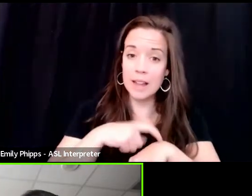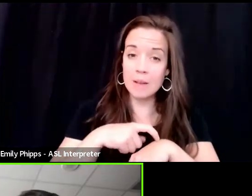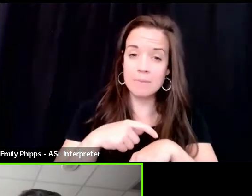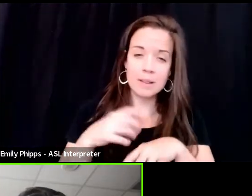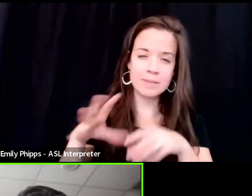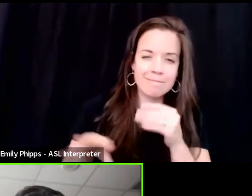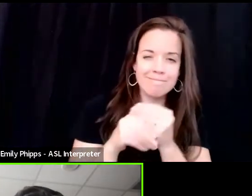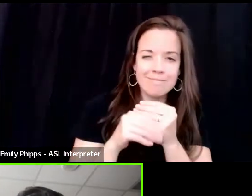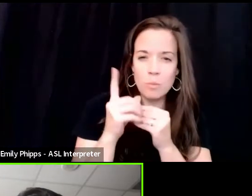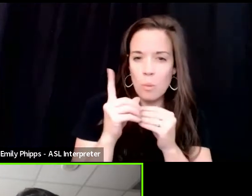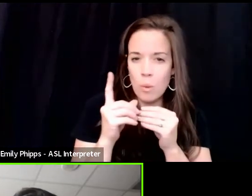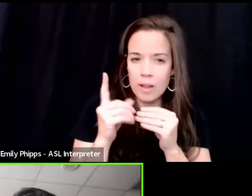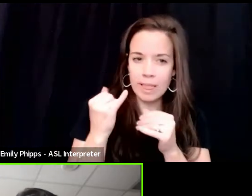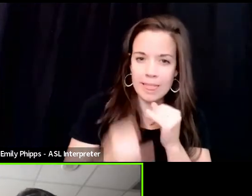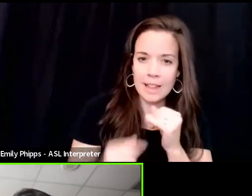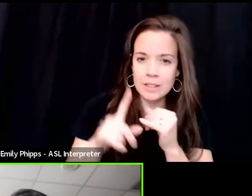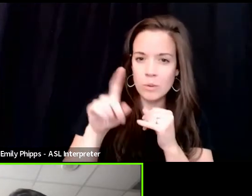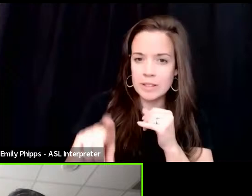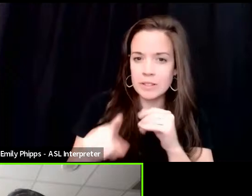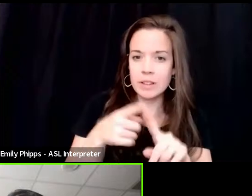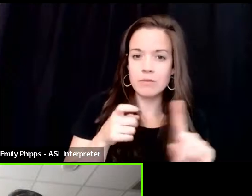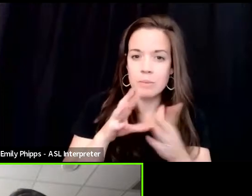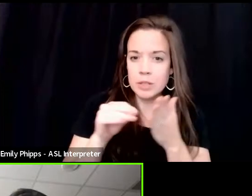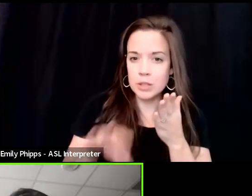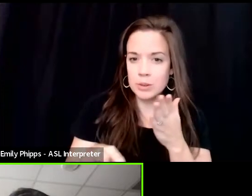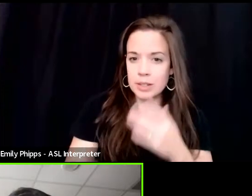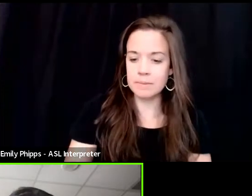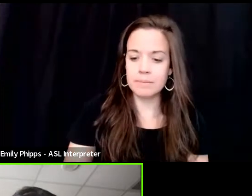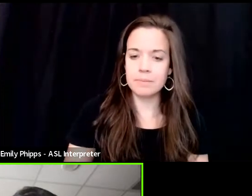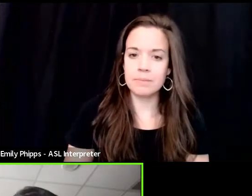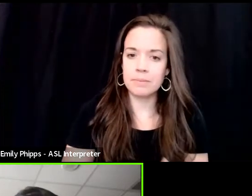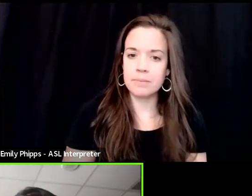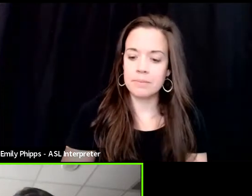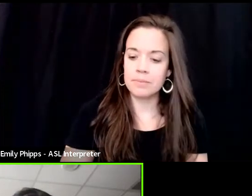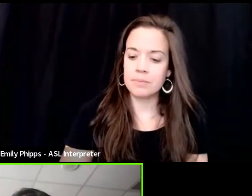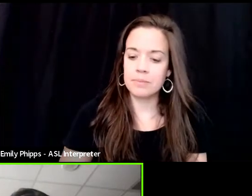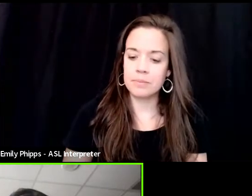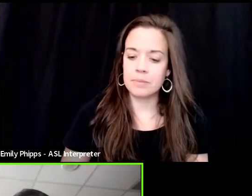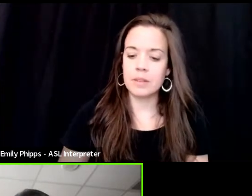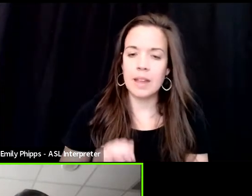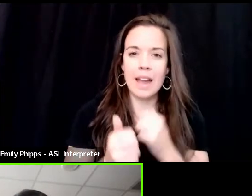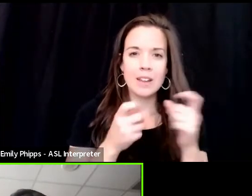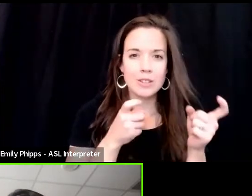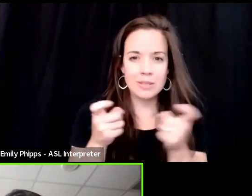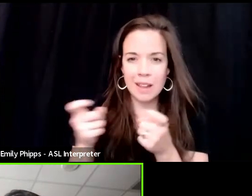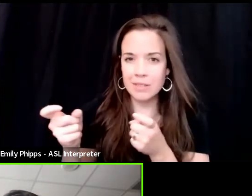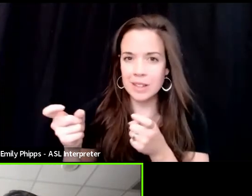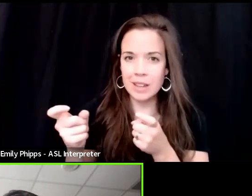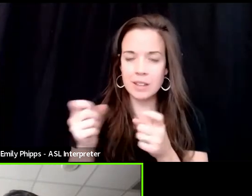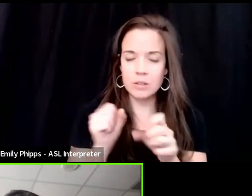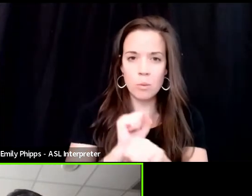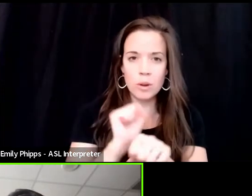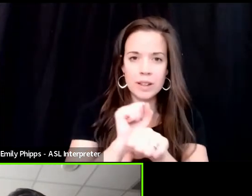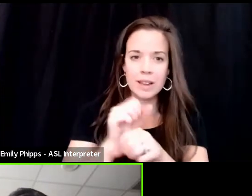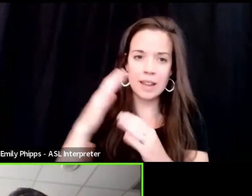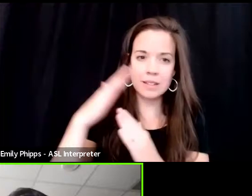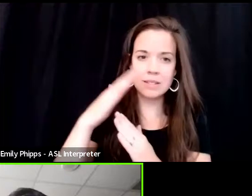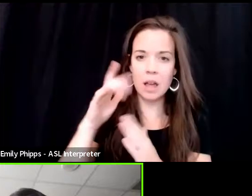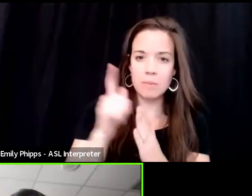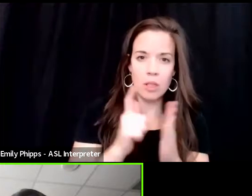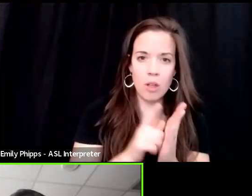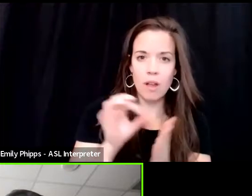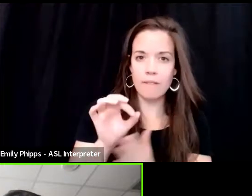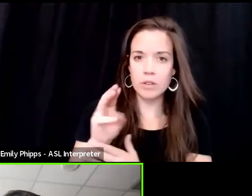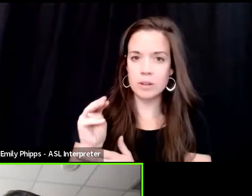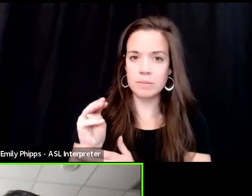one last question because it comes from a student. How do you navigate working at a top law firm versus working for a firm